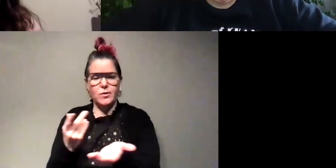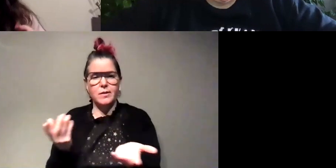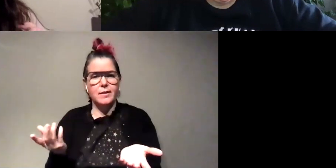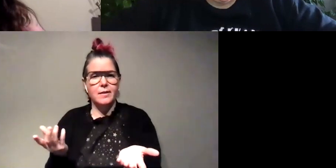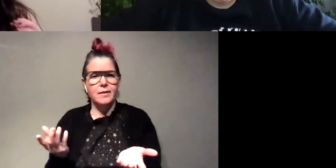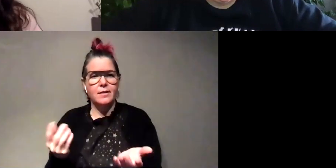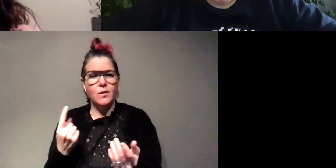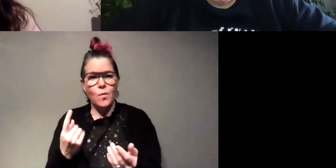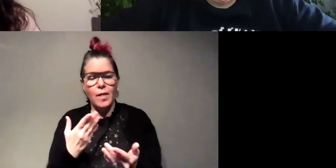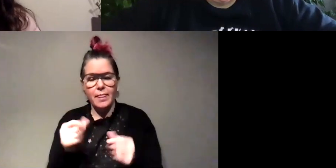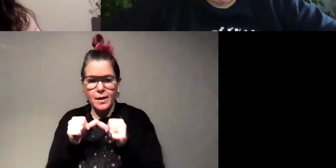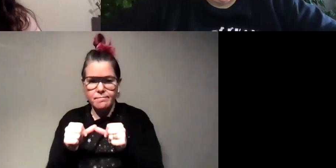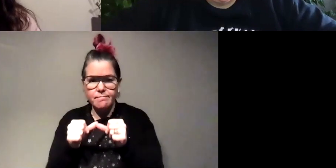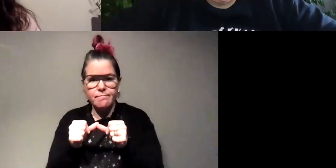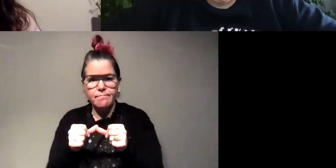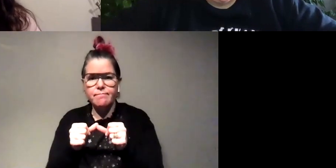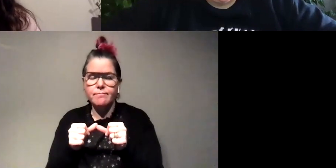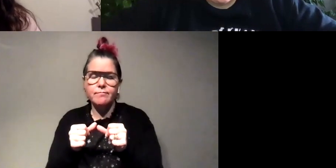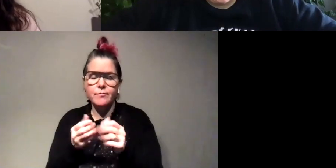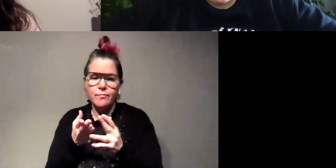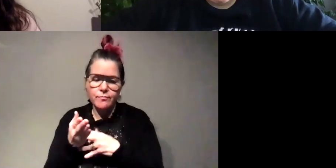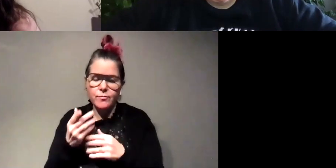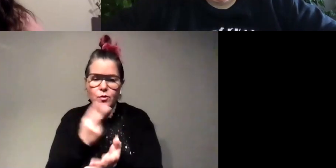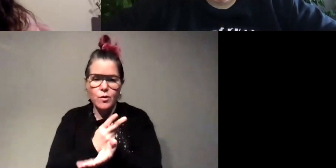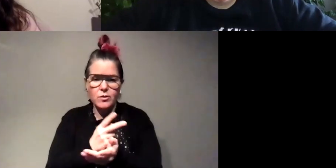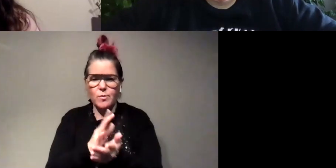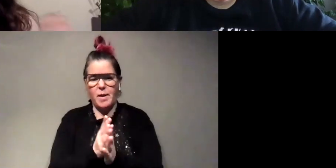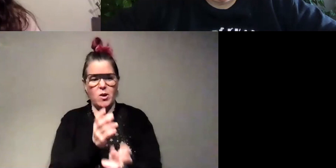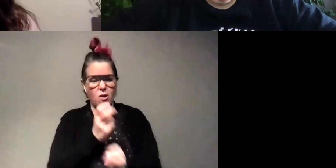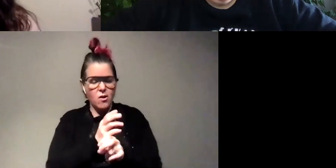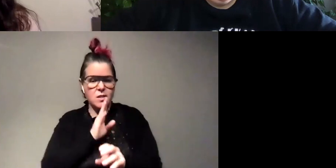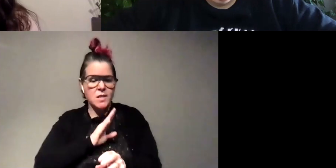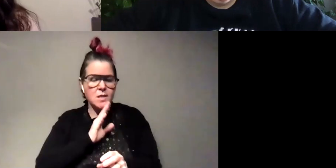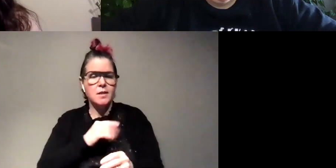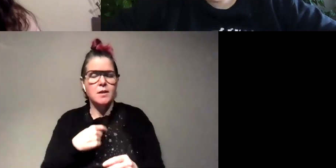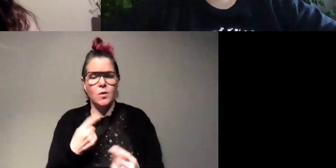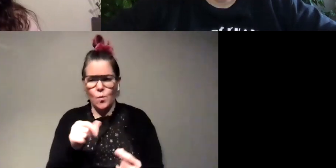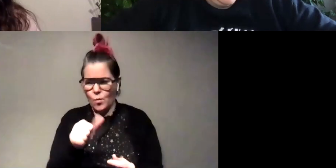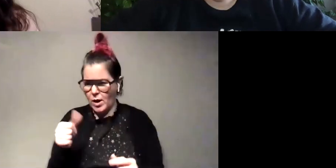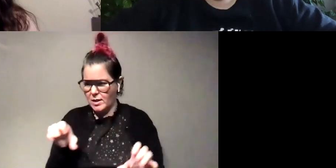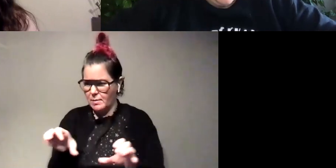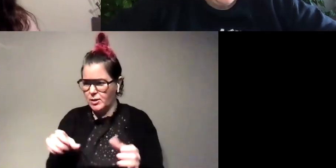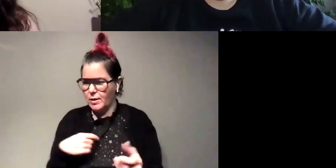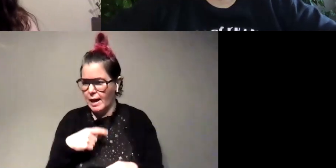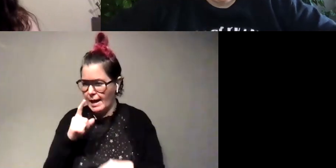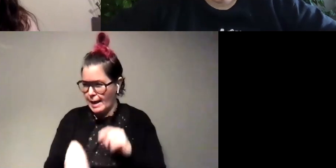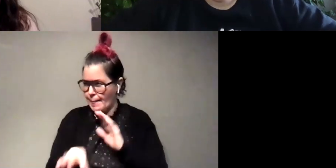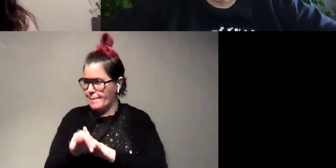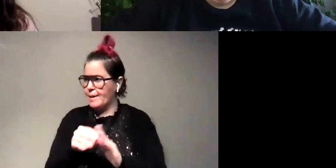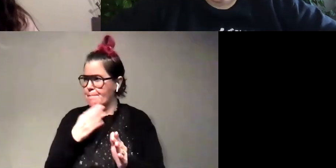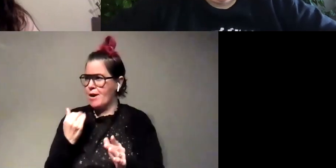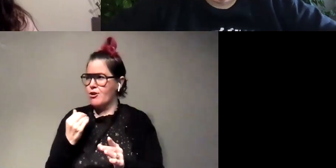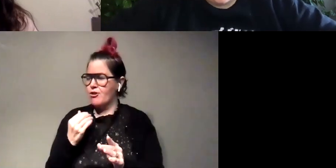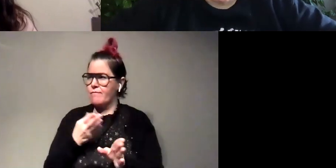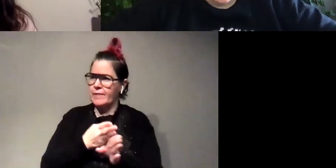one thing that like keeps me going through grad school when it gets hard sometimes is i think to myself what else would i be doing and i can't pick a better answer so